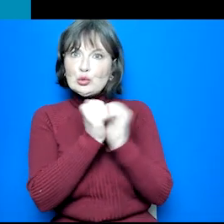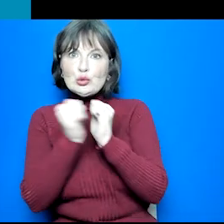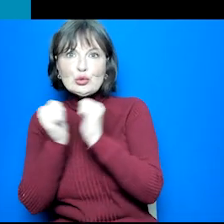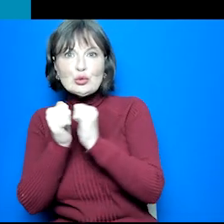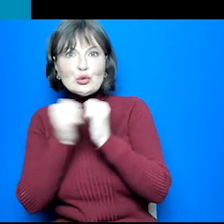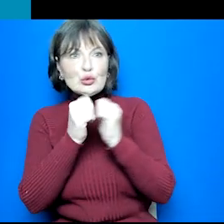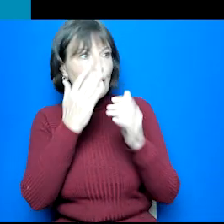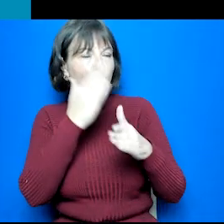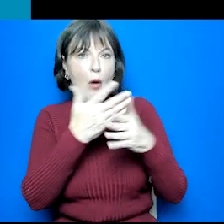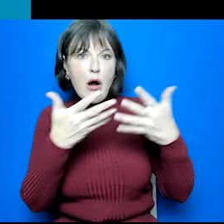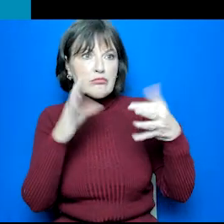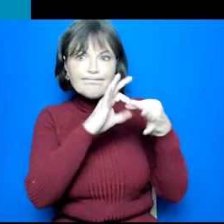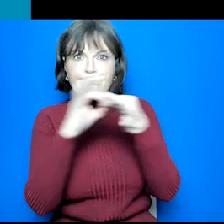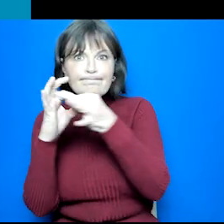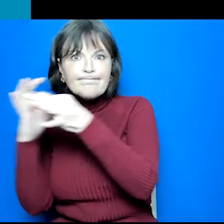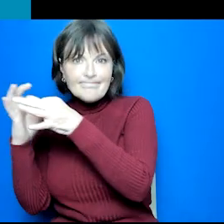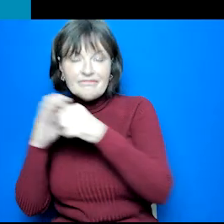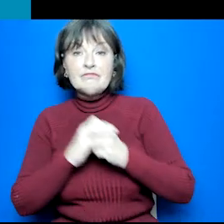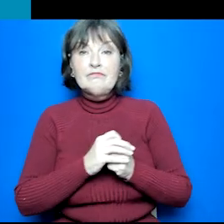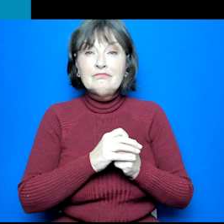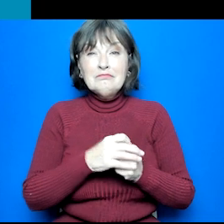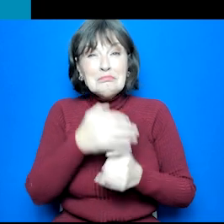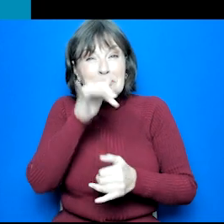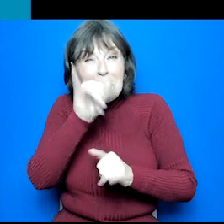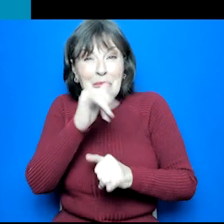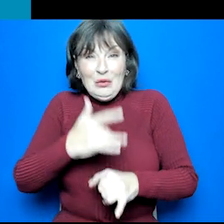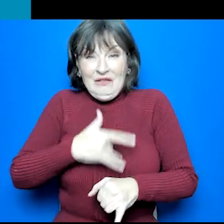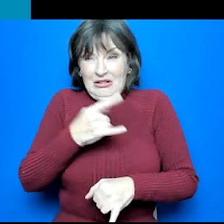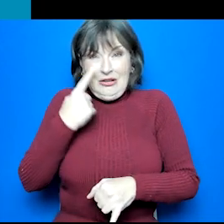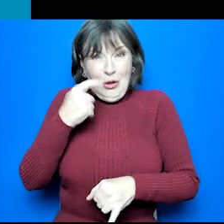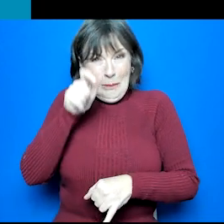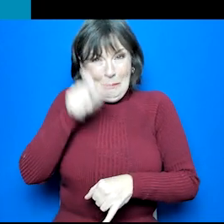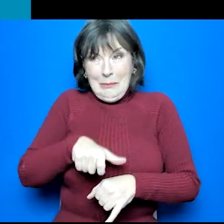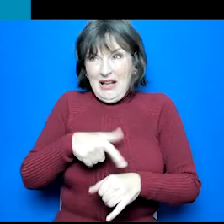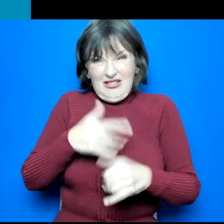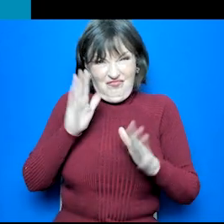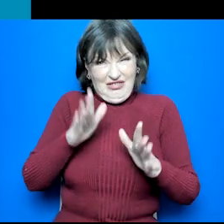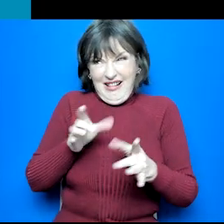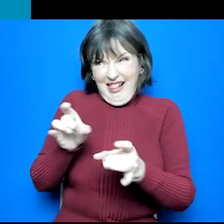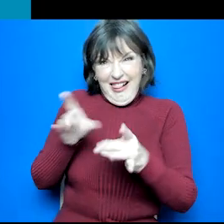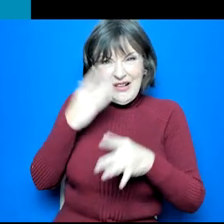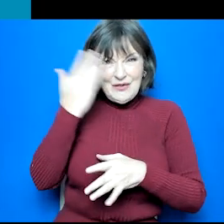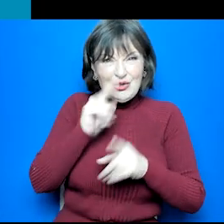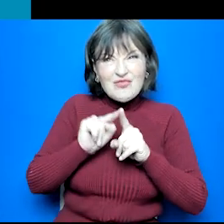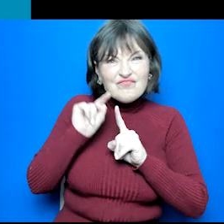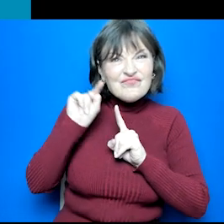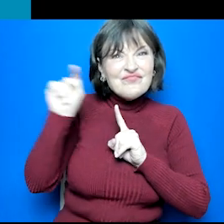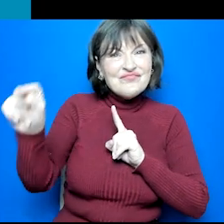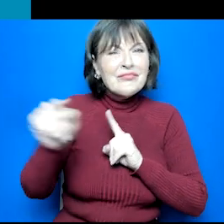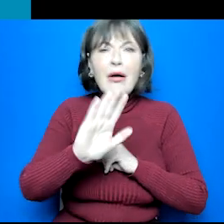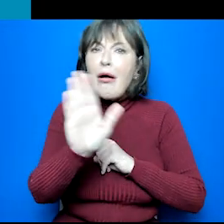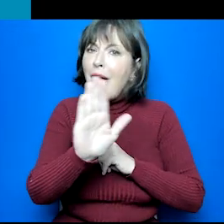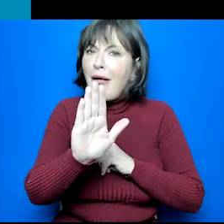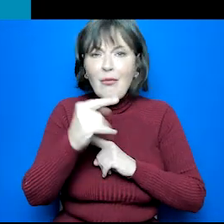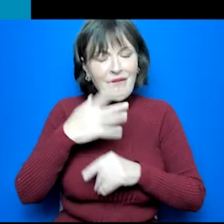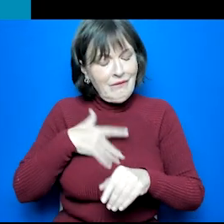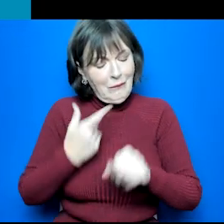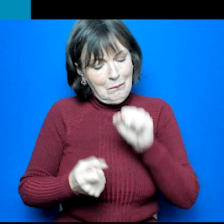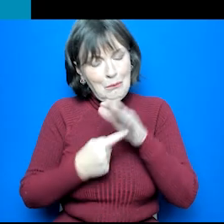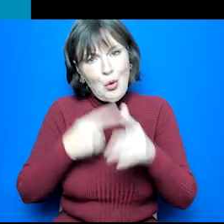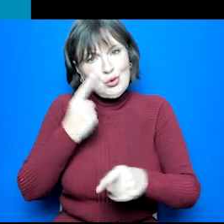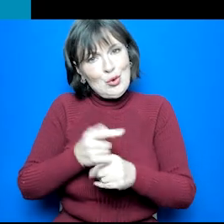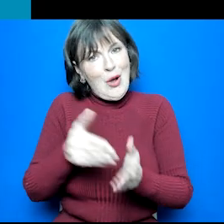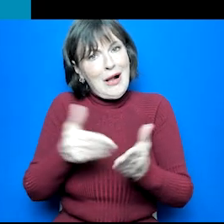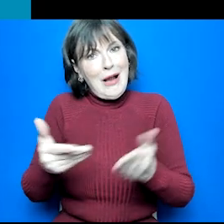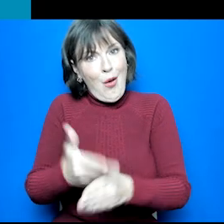So although your young person is perhaps a few years away from leaving school, we think it's important to mention to you about the changes that are happening in the job market and the world